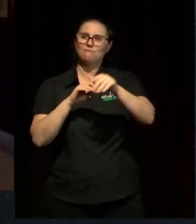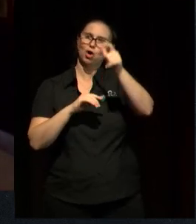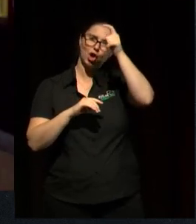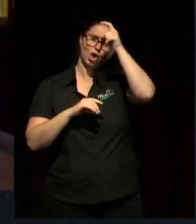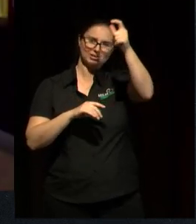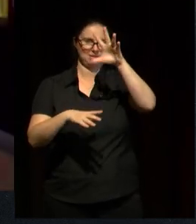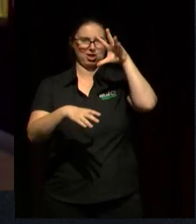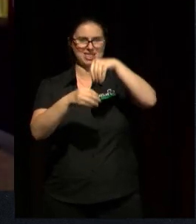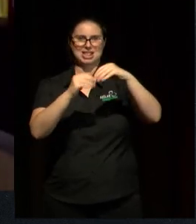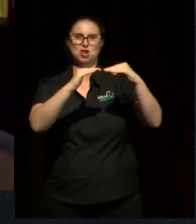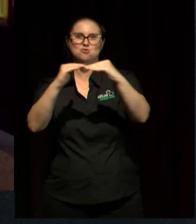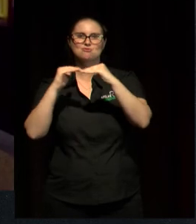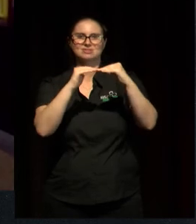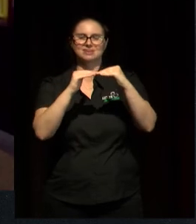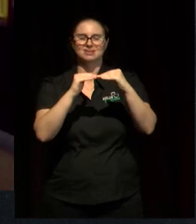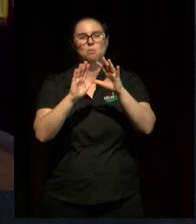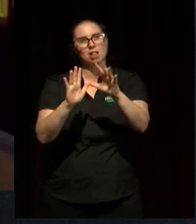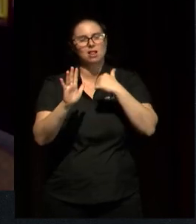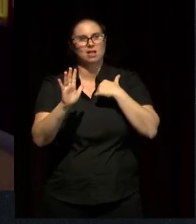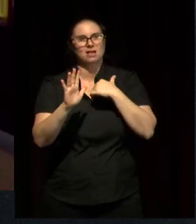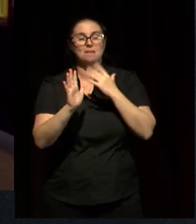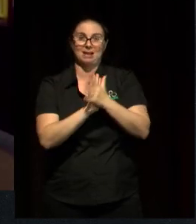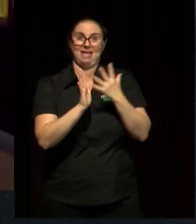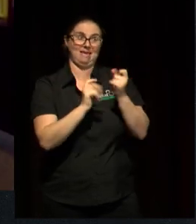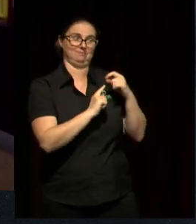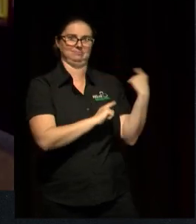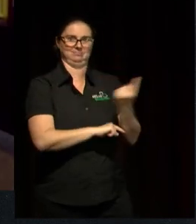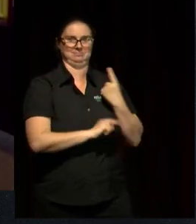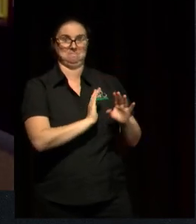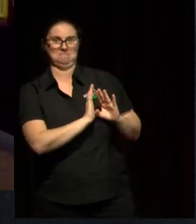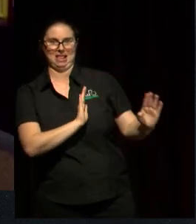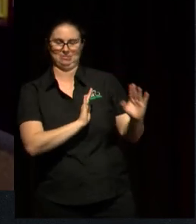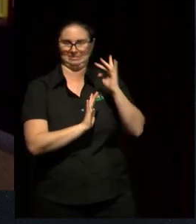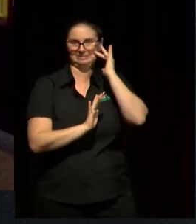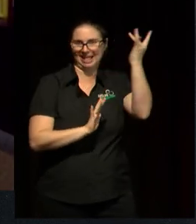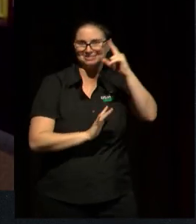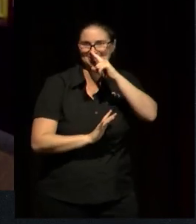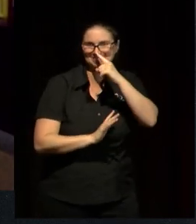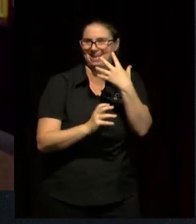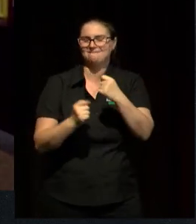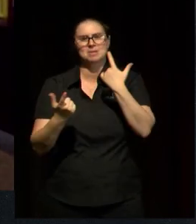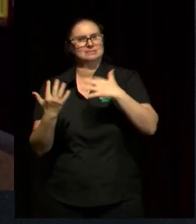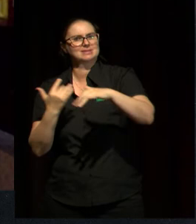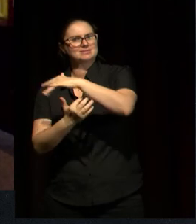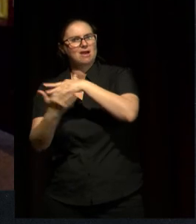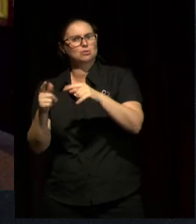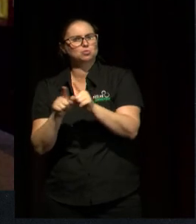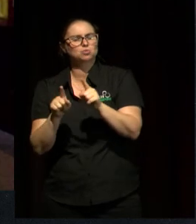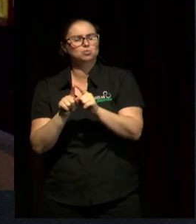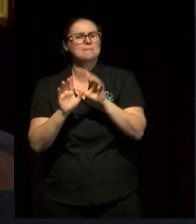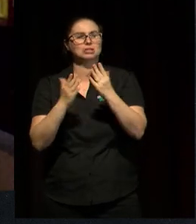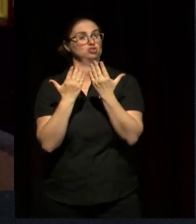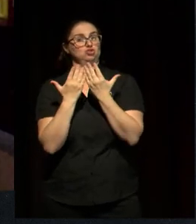clever and enlightened people, you know, on this panel and listening. I think as a society, we don't always think about inclusion